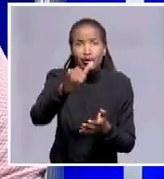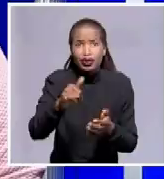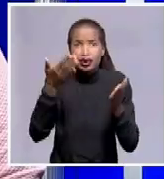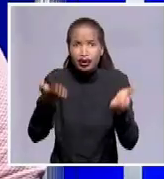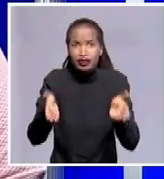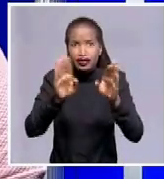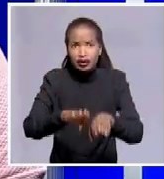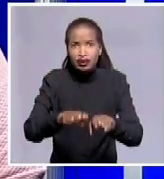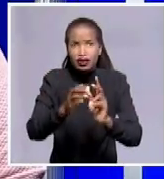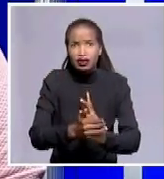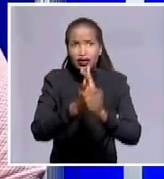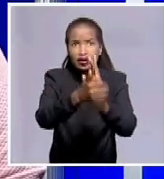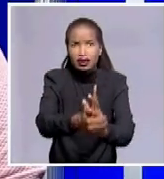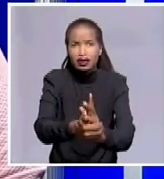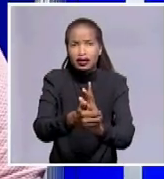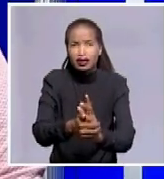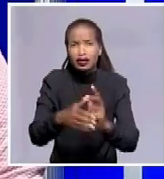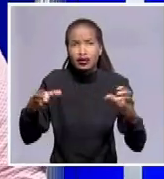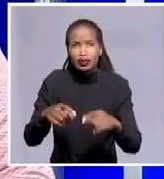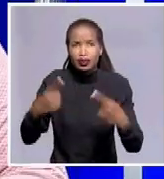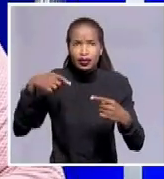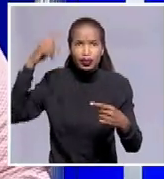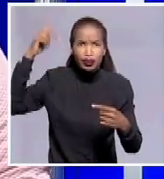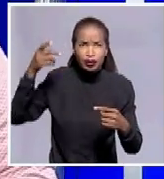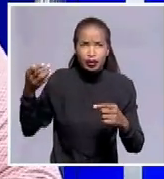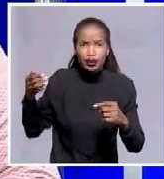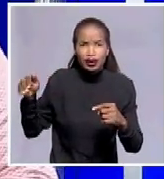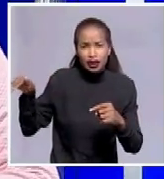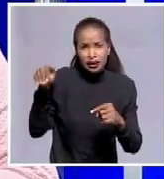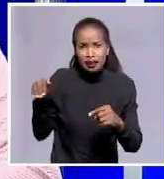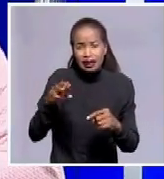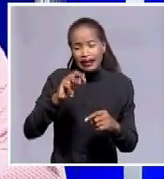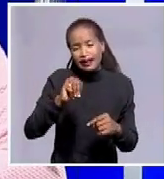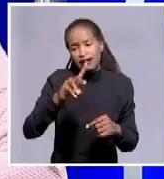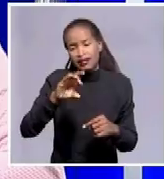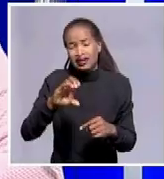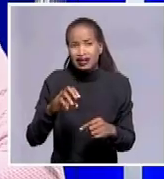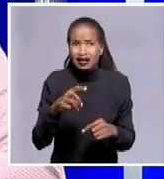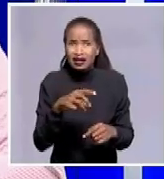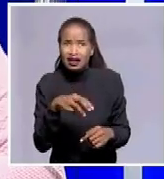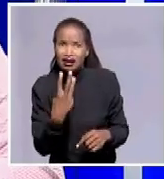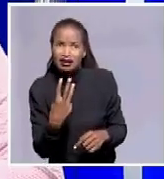Morgan Changarai, leader of Zimbabwe's opposition, MDC, who died in Johannesburg on Wednesday.